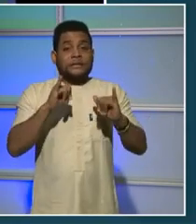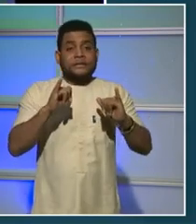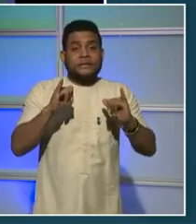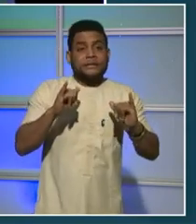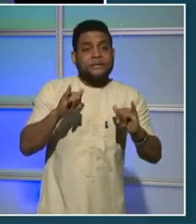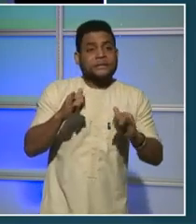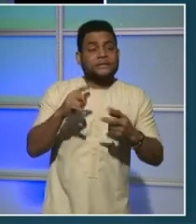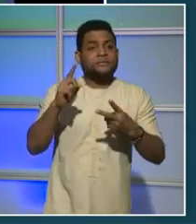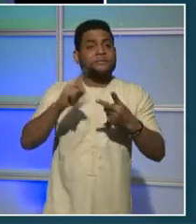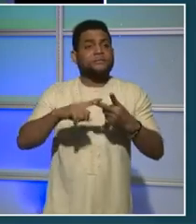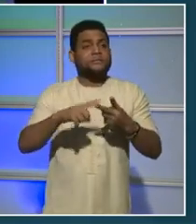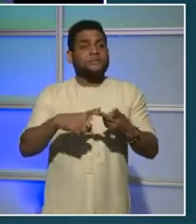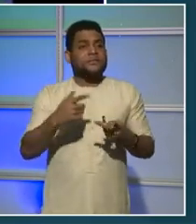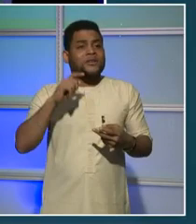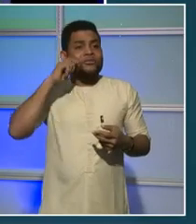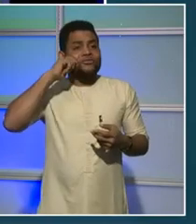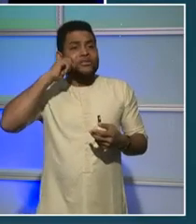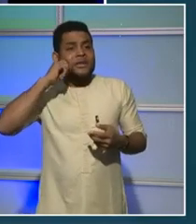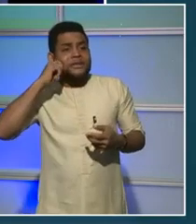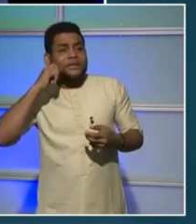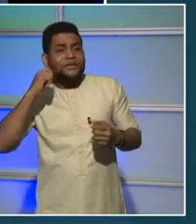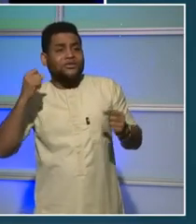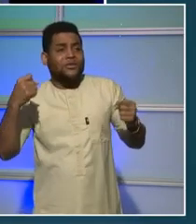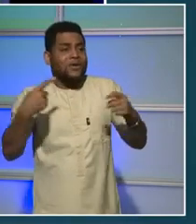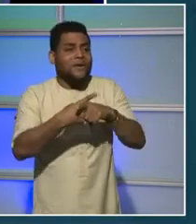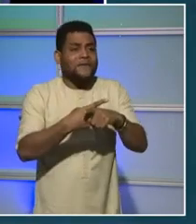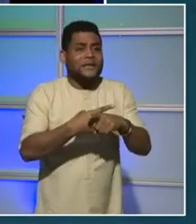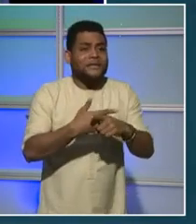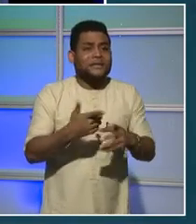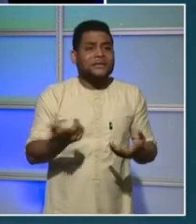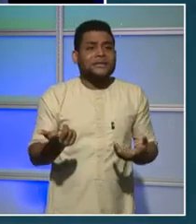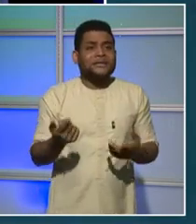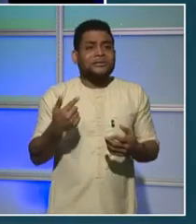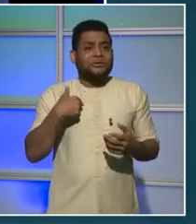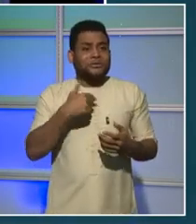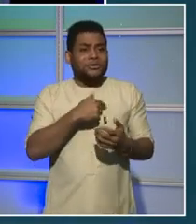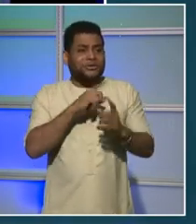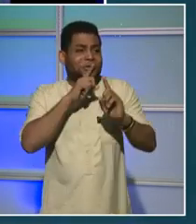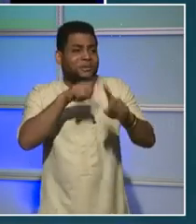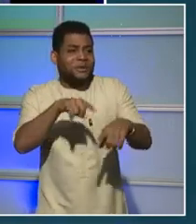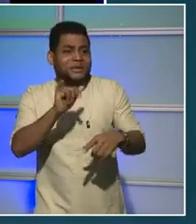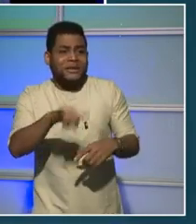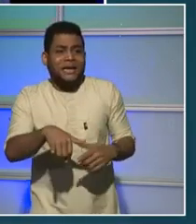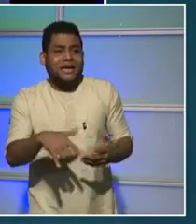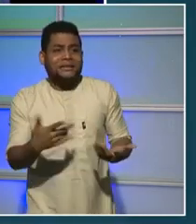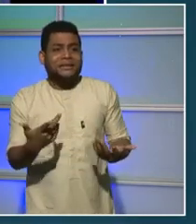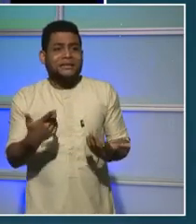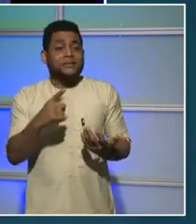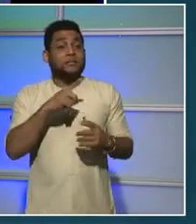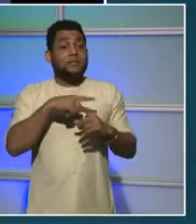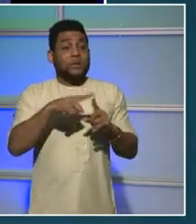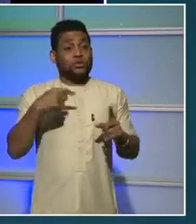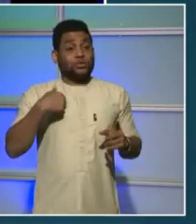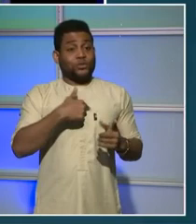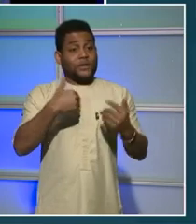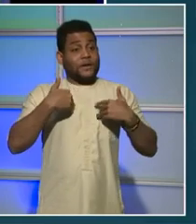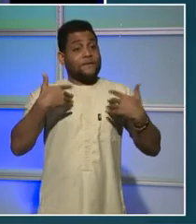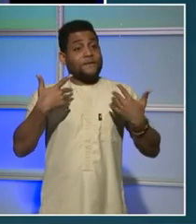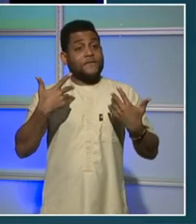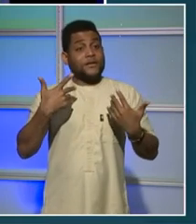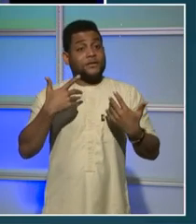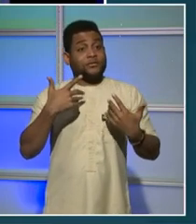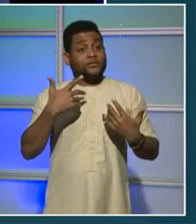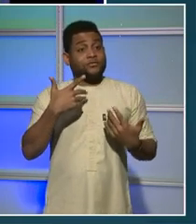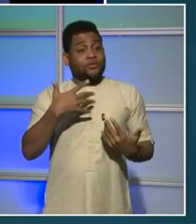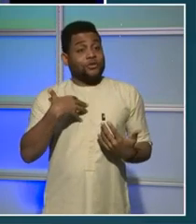economic crisis businesses that hit us hard. But because of our resilience and because of the careful way that